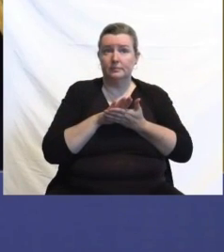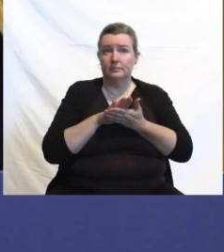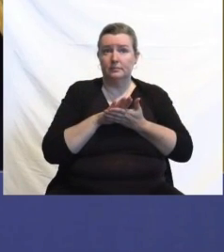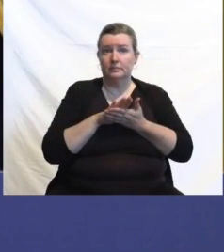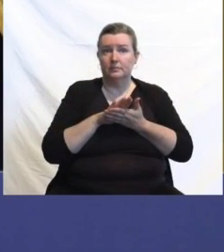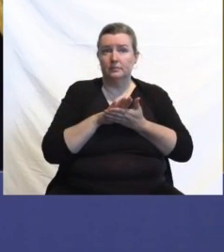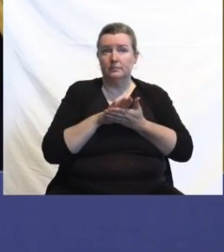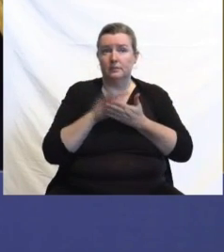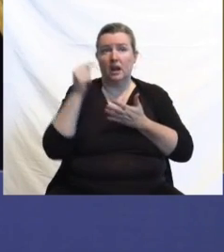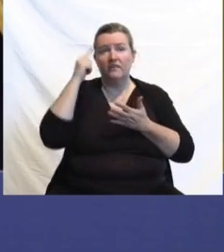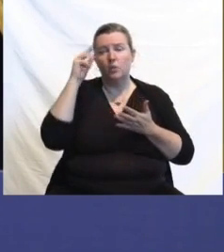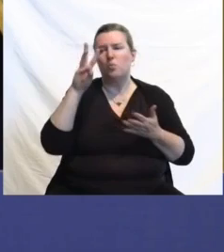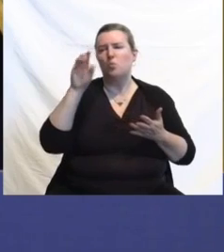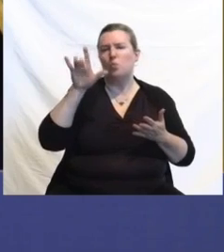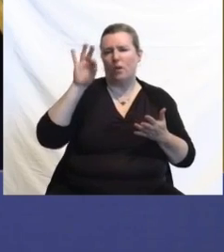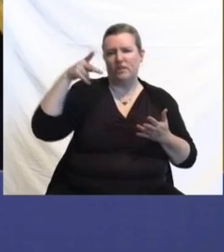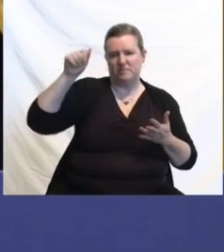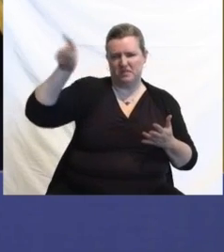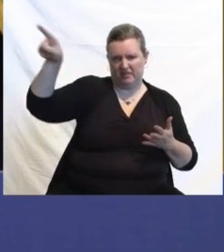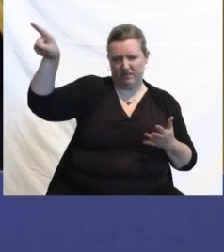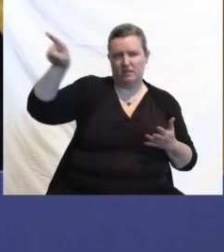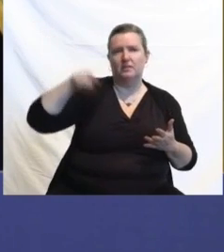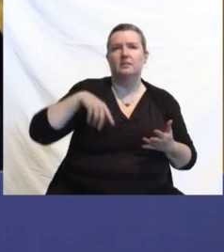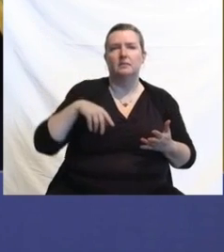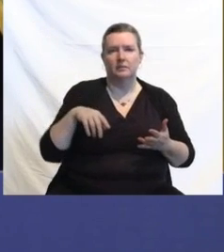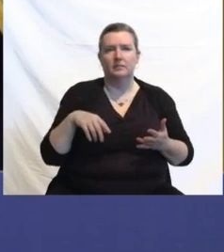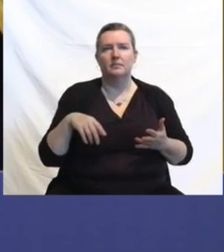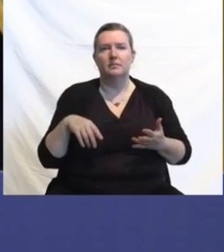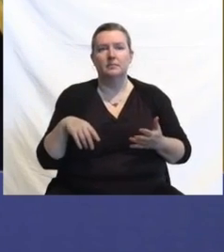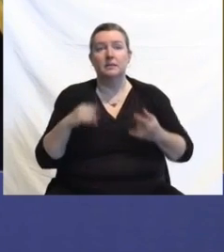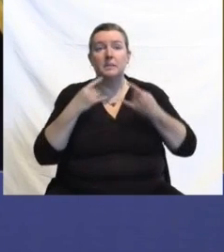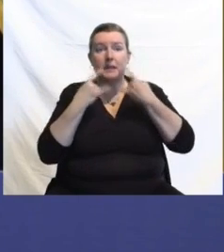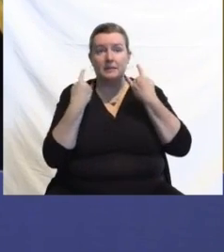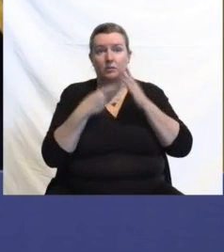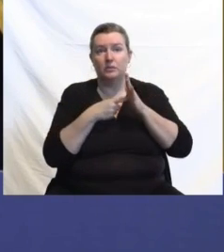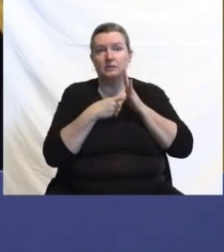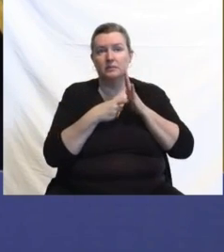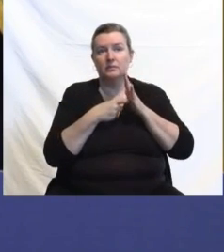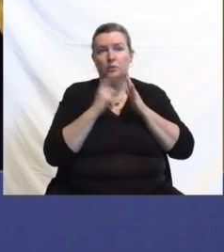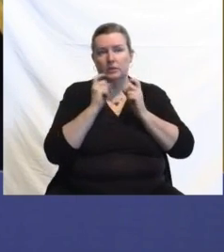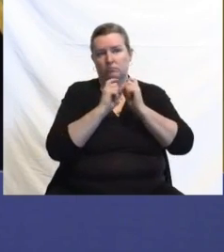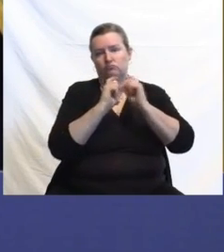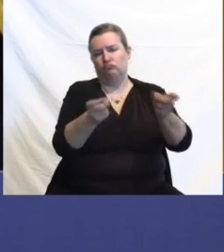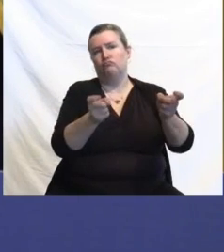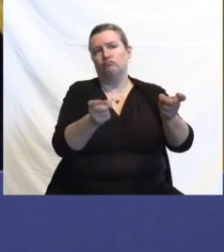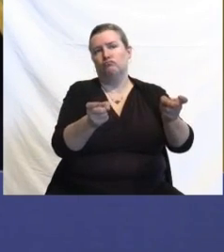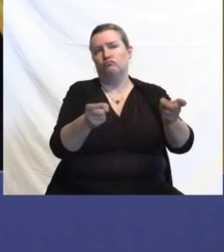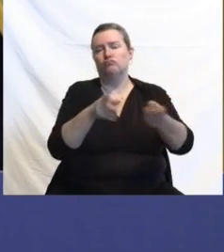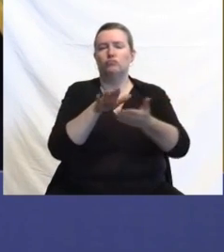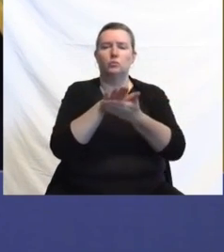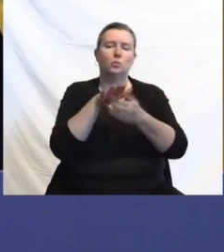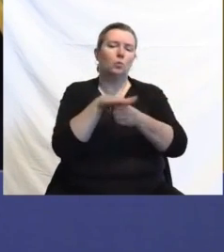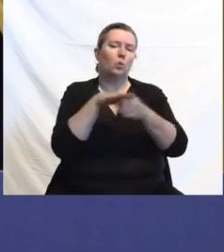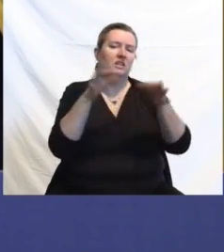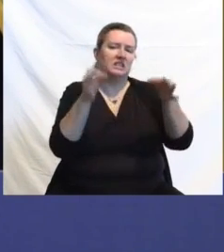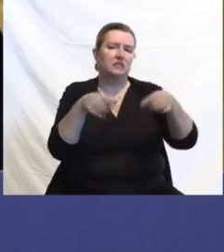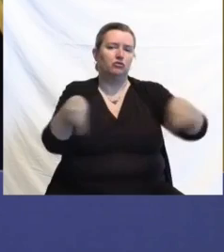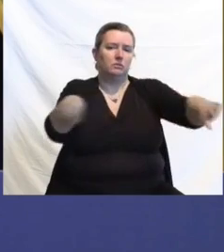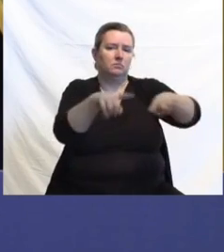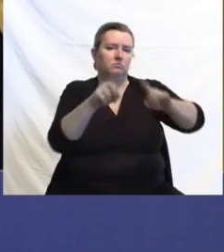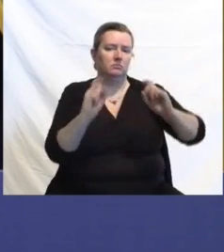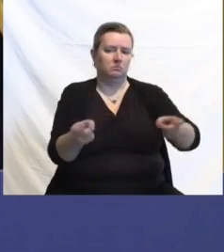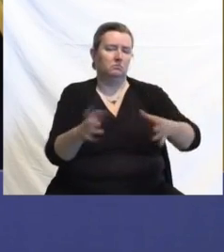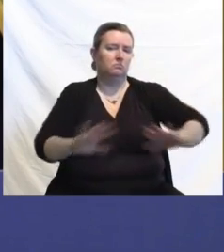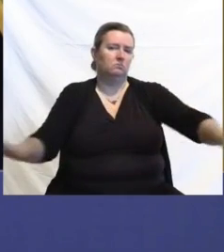that mask mandate, put it down to local control in January. What does Tom Wolf see in the data that you don't? I missed what